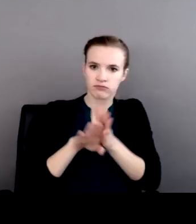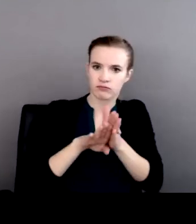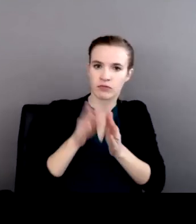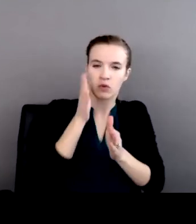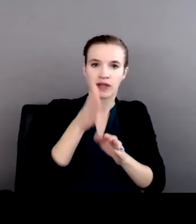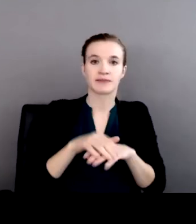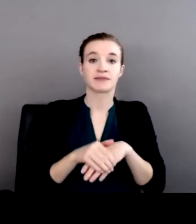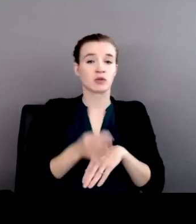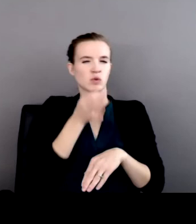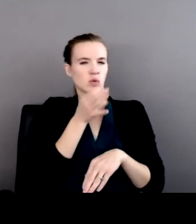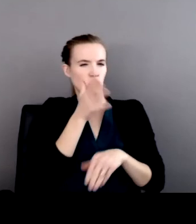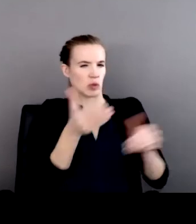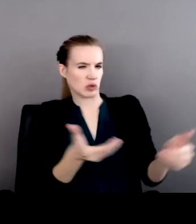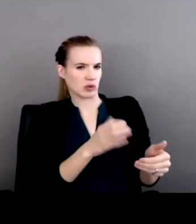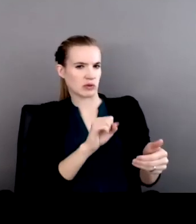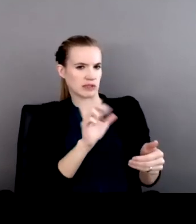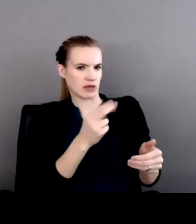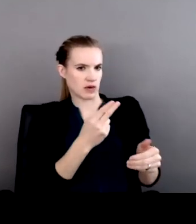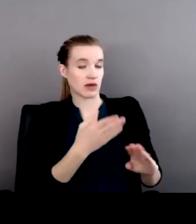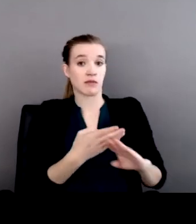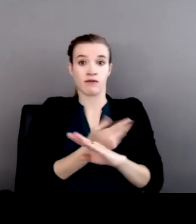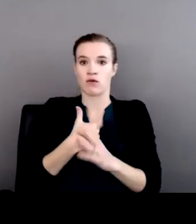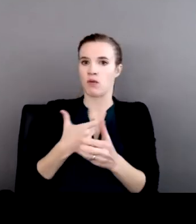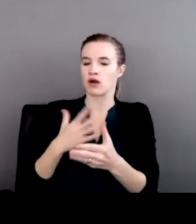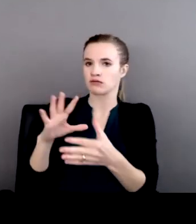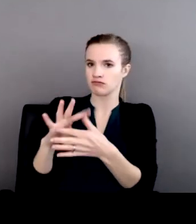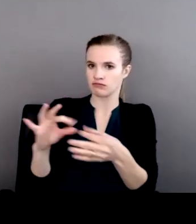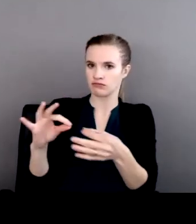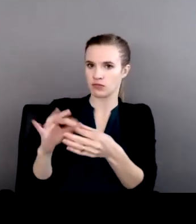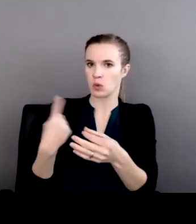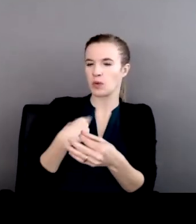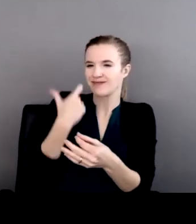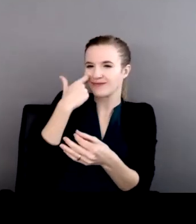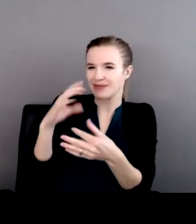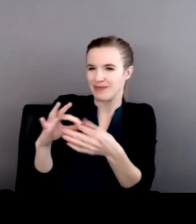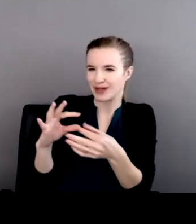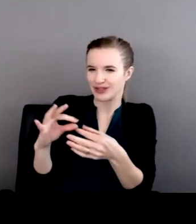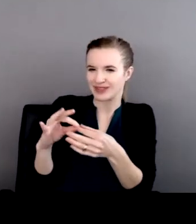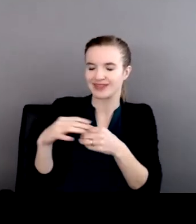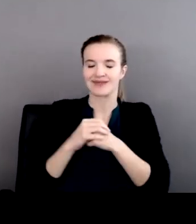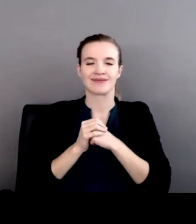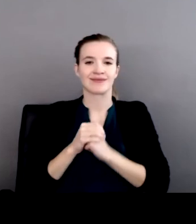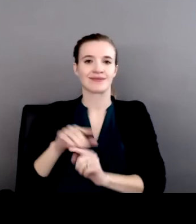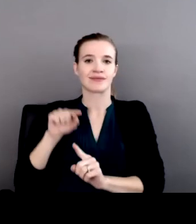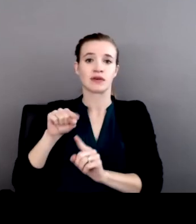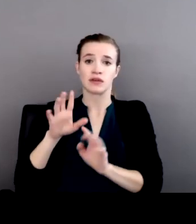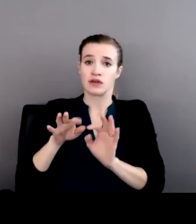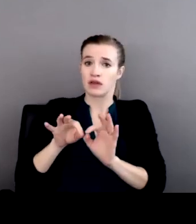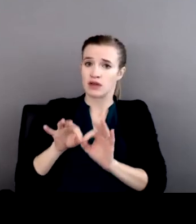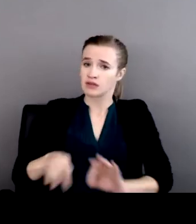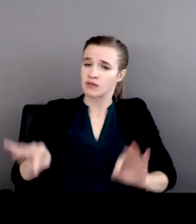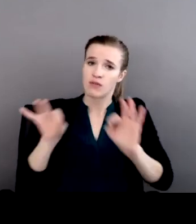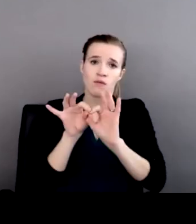want to acknowledge something that we've touched on as we got started this morning. It is absolutely imperative to give